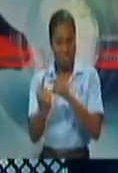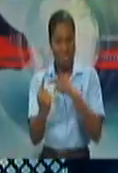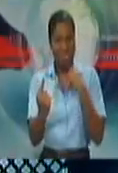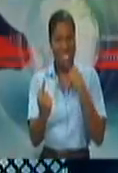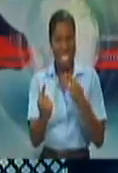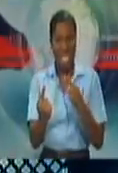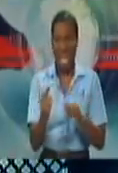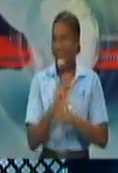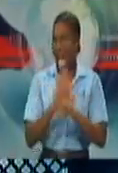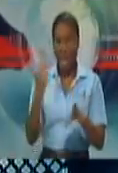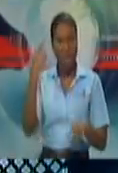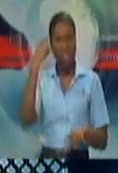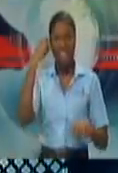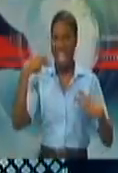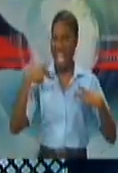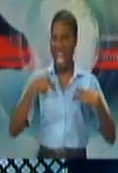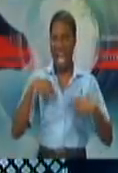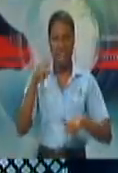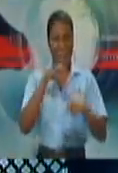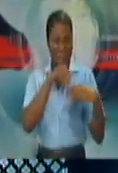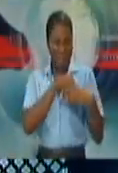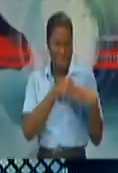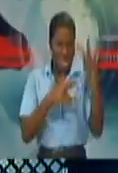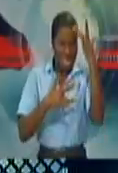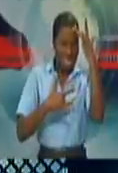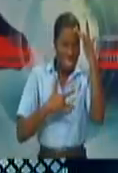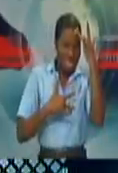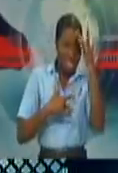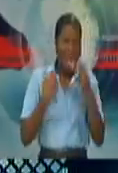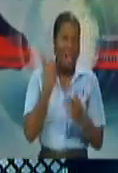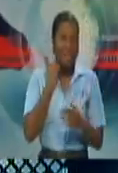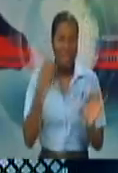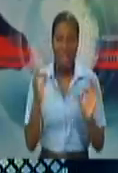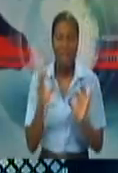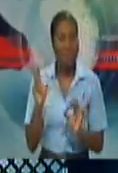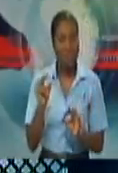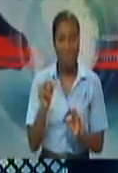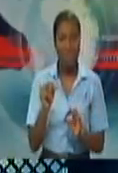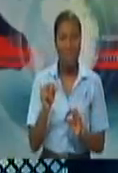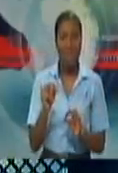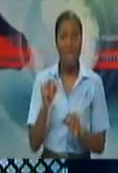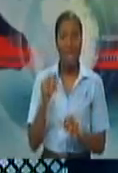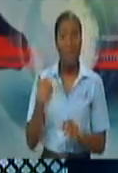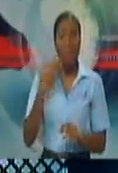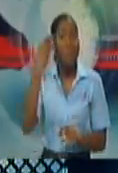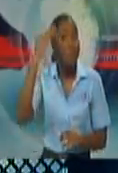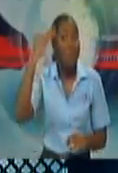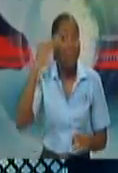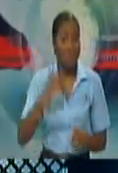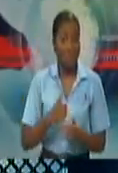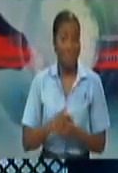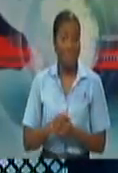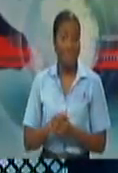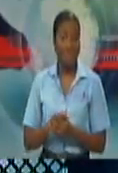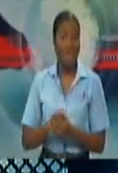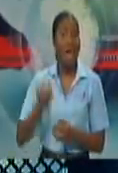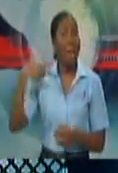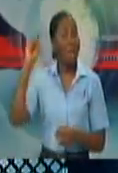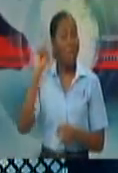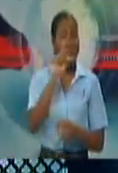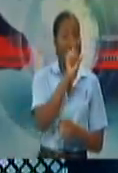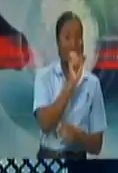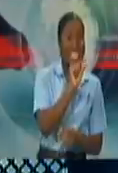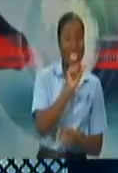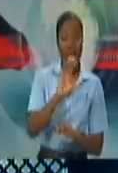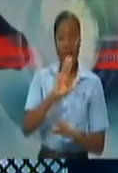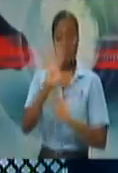I mean, and there have been divergent views amongst other CMHs saying that they can't find any cases. Up to Saturday and Sunday, I would have been in communication with